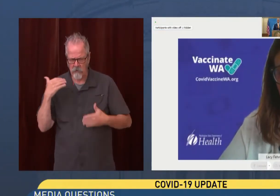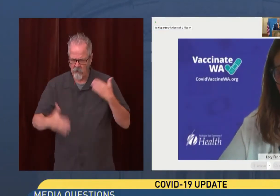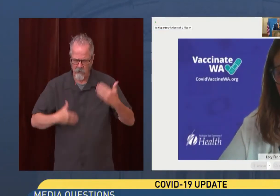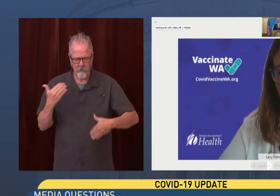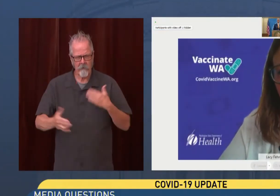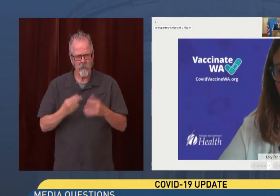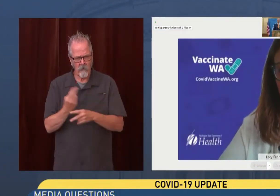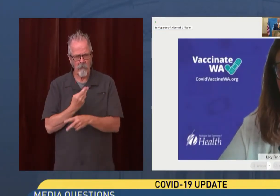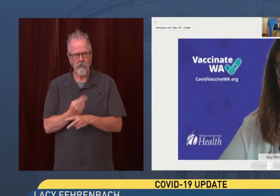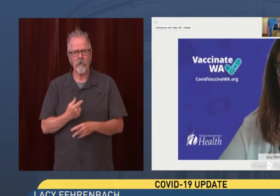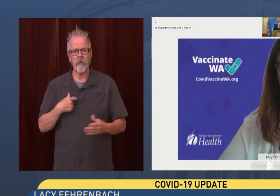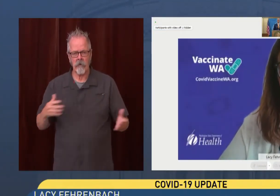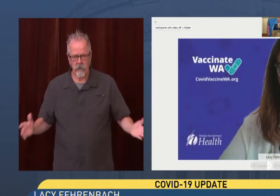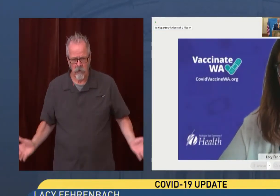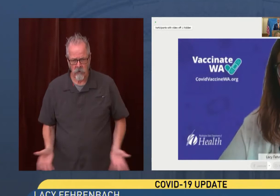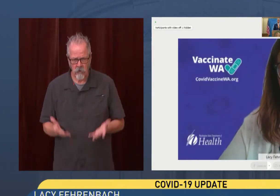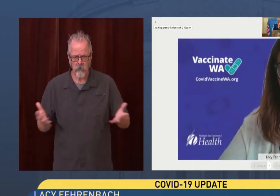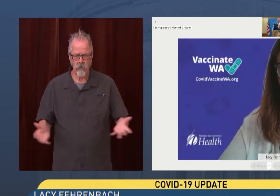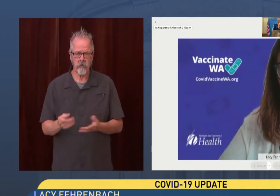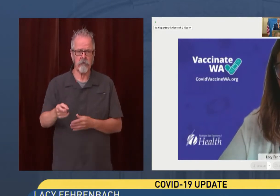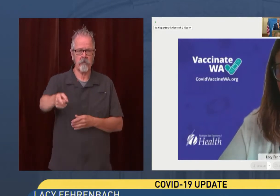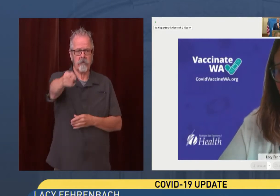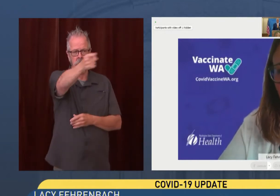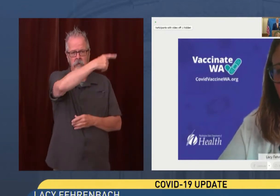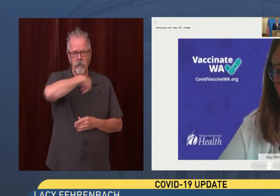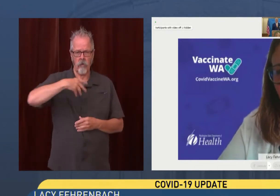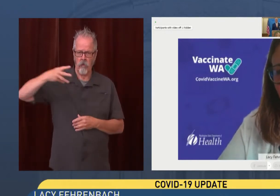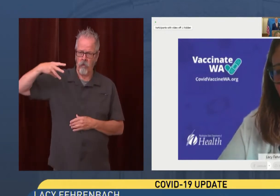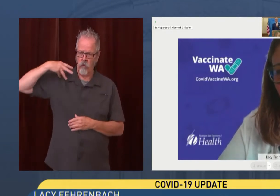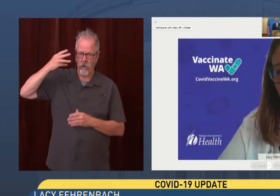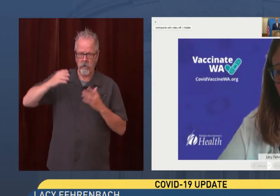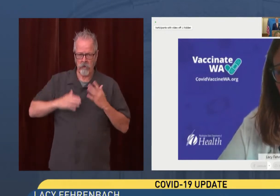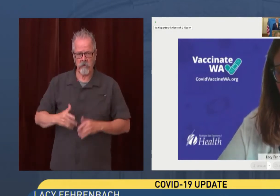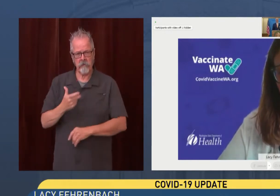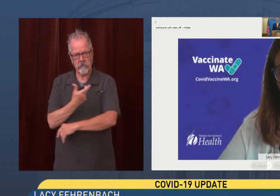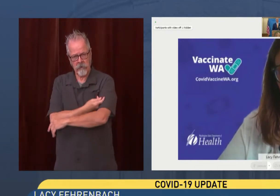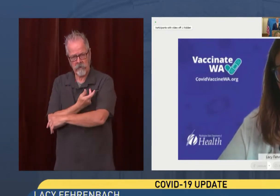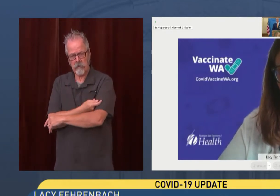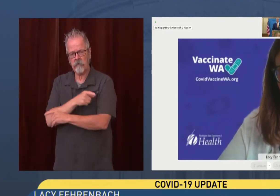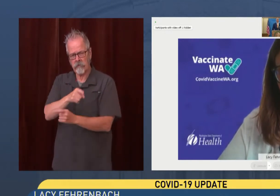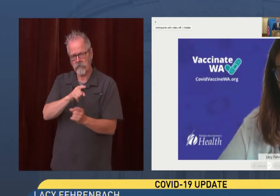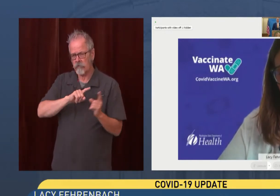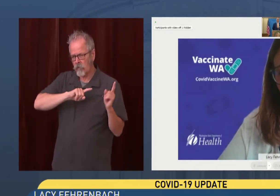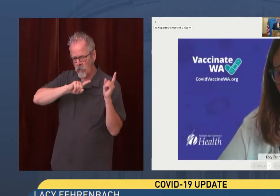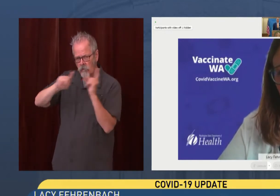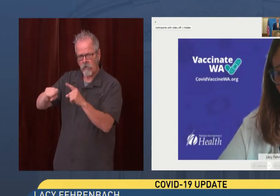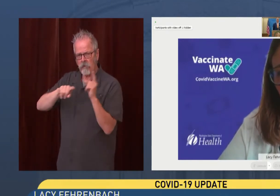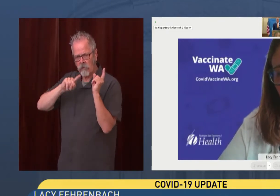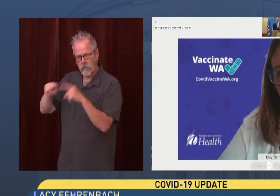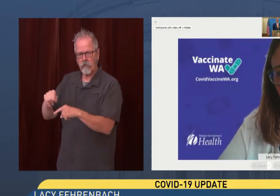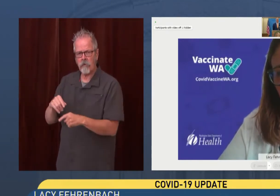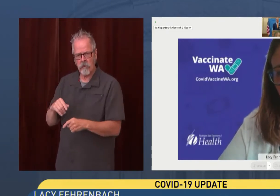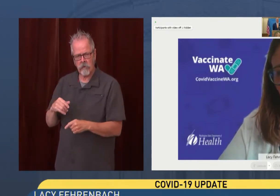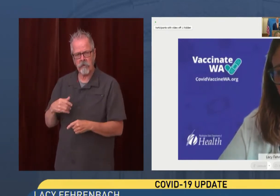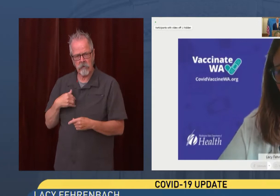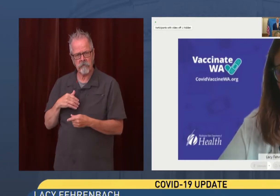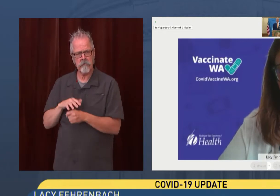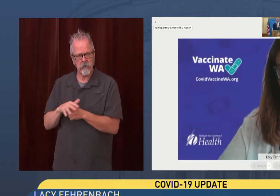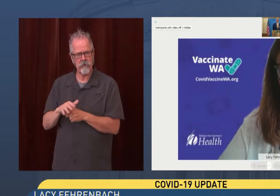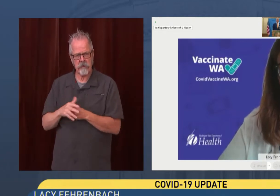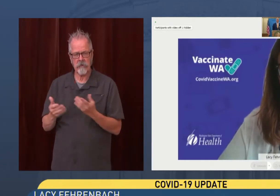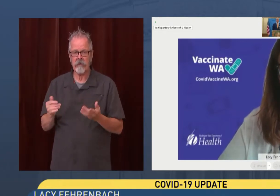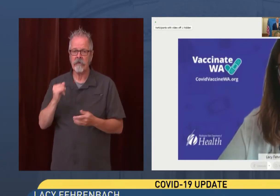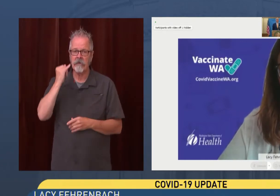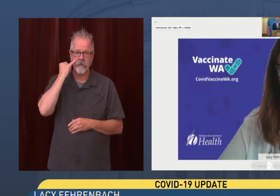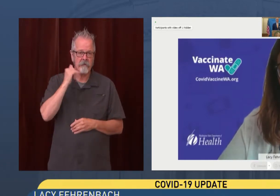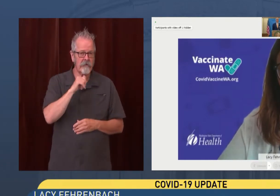those to be used by Washingtonians stepping forward to get vaccinated. And then, you know, otherwise, we're working with our providers to